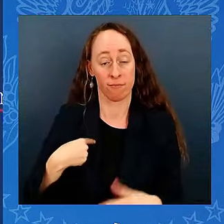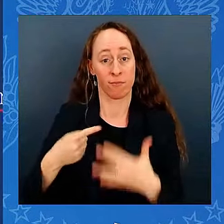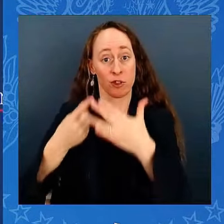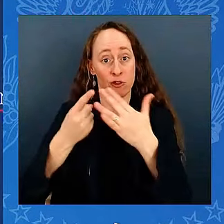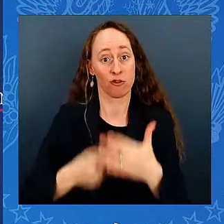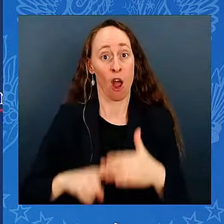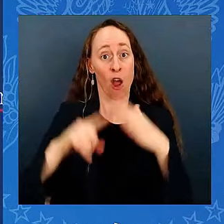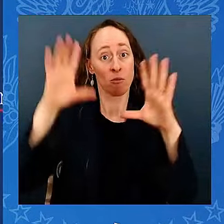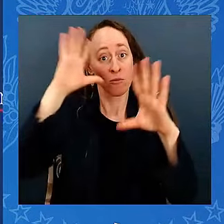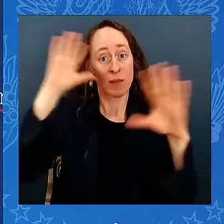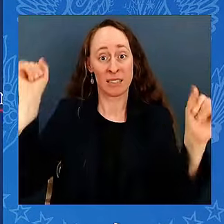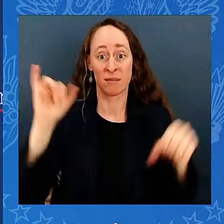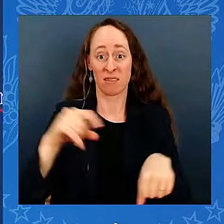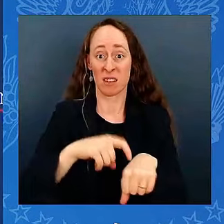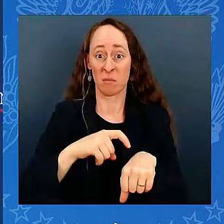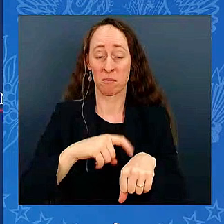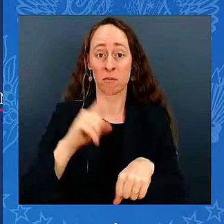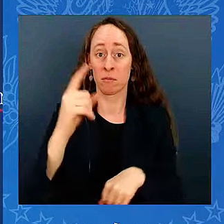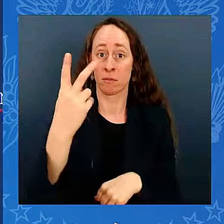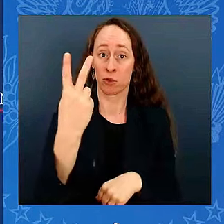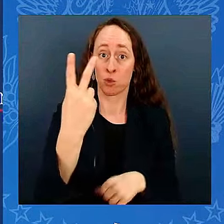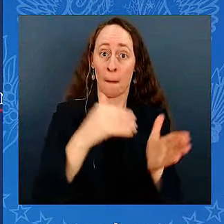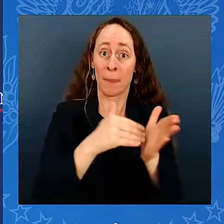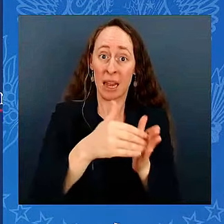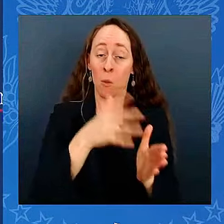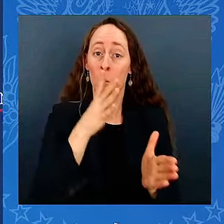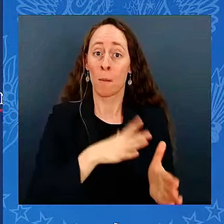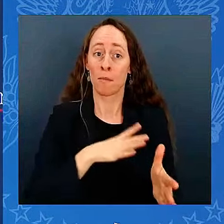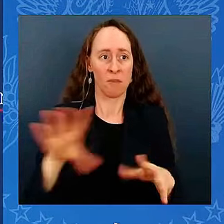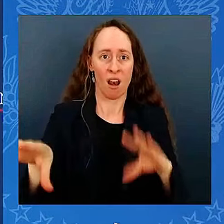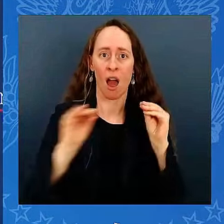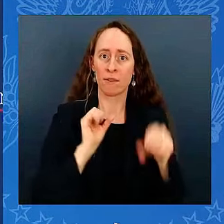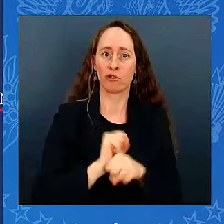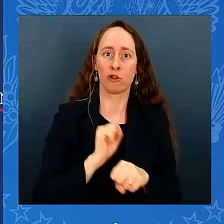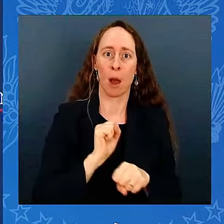women don't want to work. They don't know women in America.